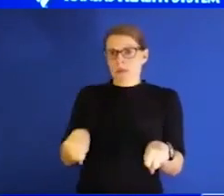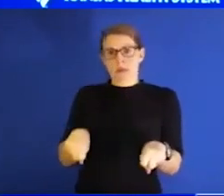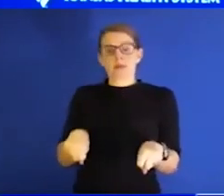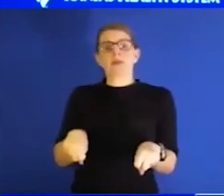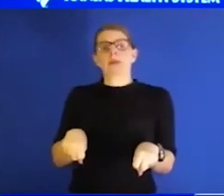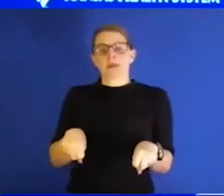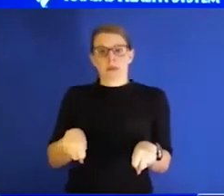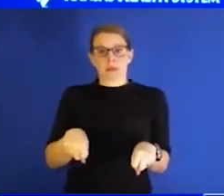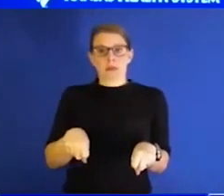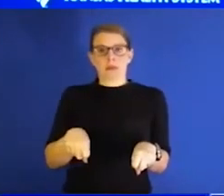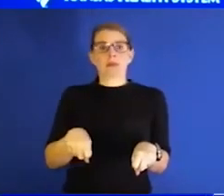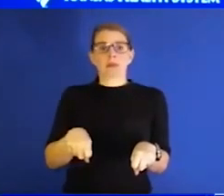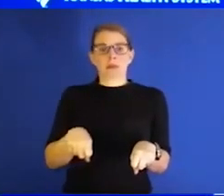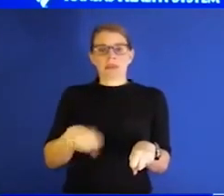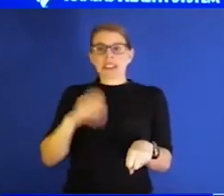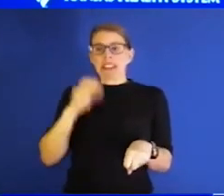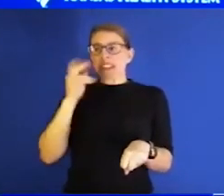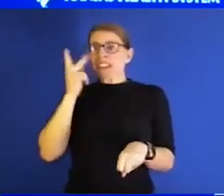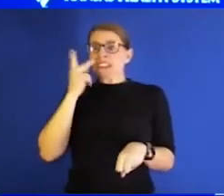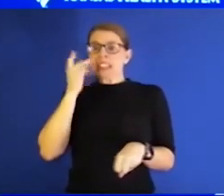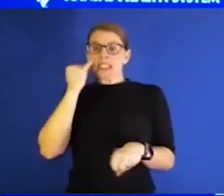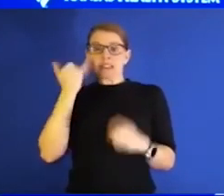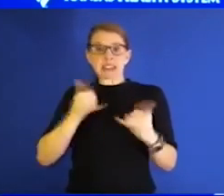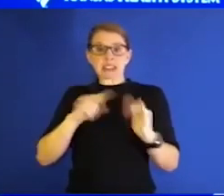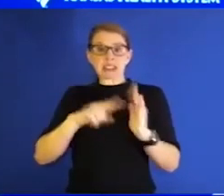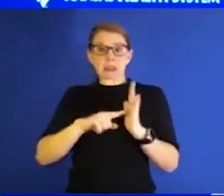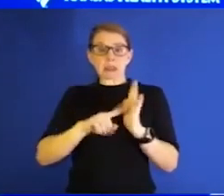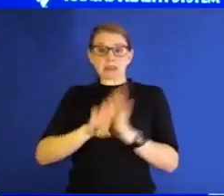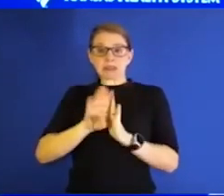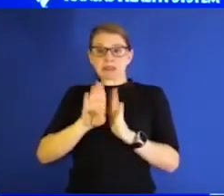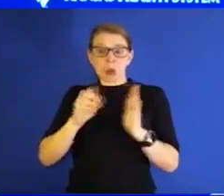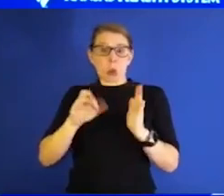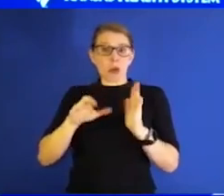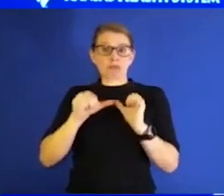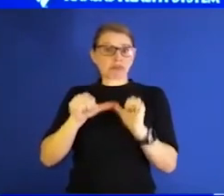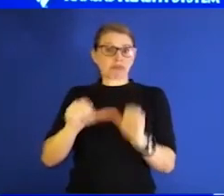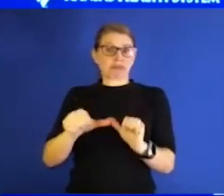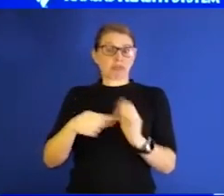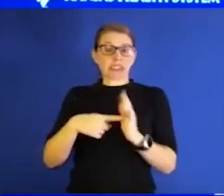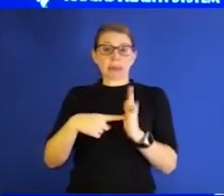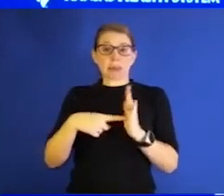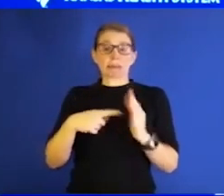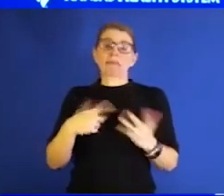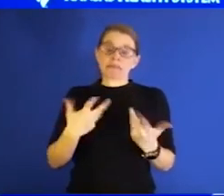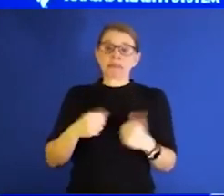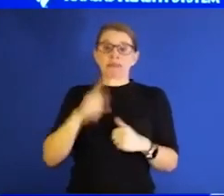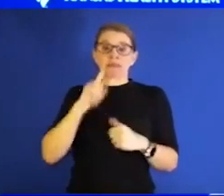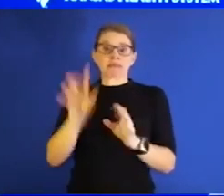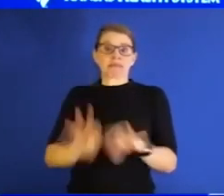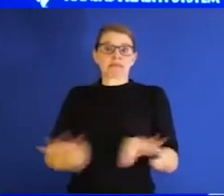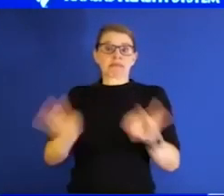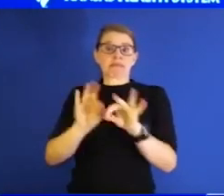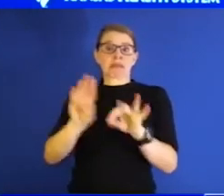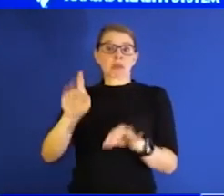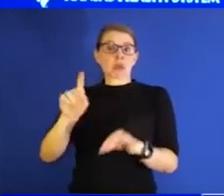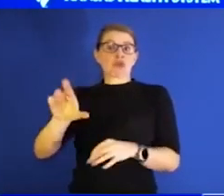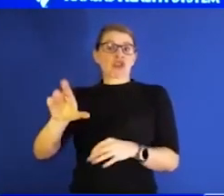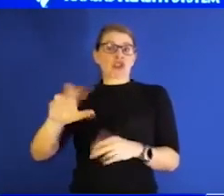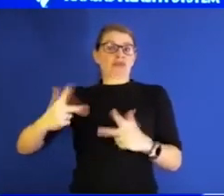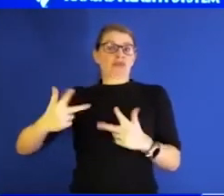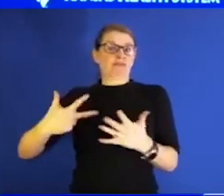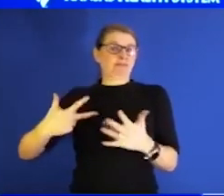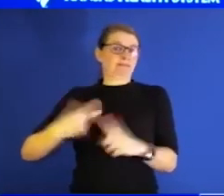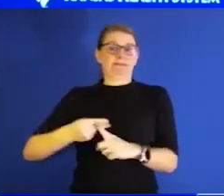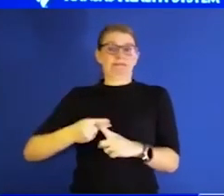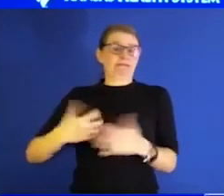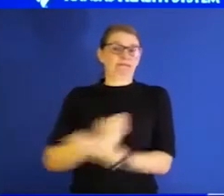look and see if you're still having symptoms. So I think it is important, number one, I think it is very important you get that booster dose. But also in the context of